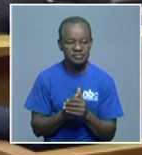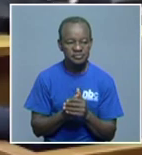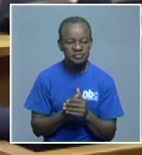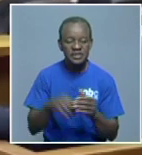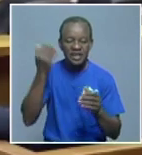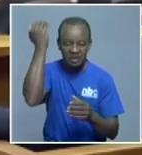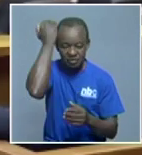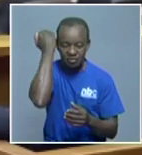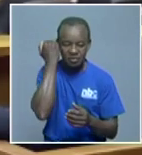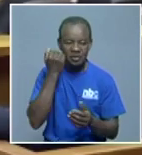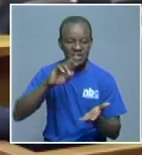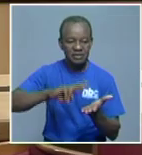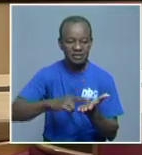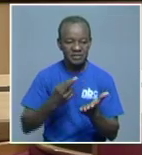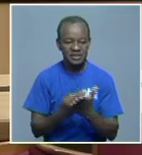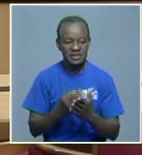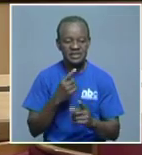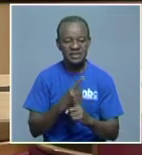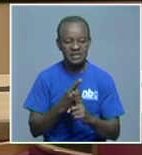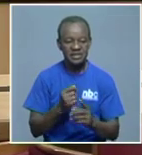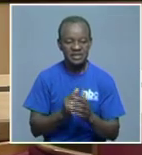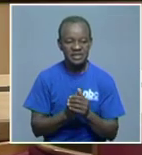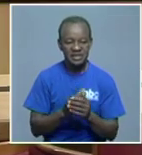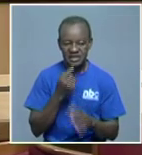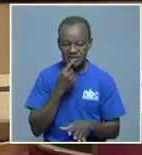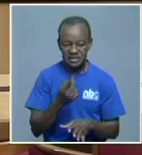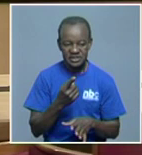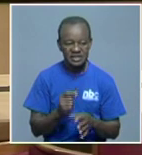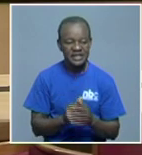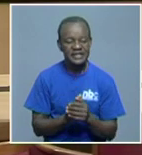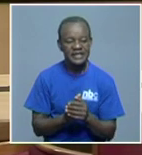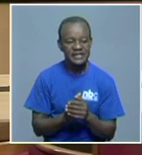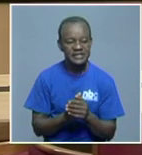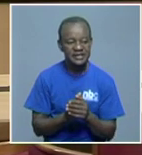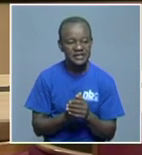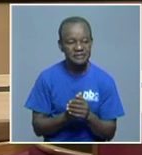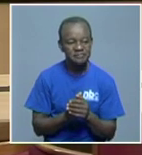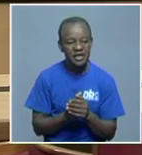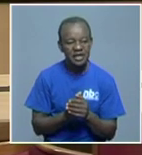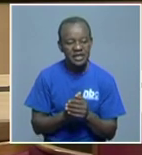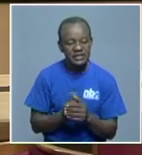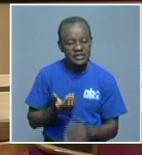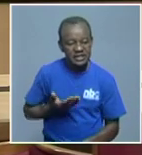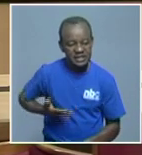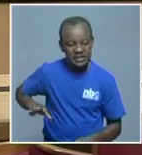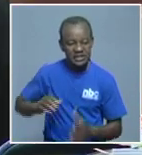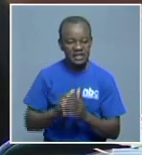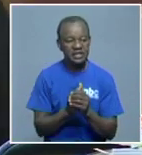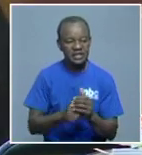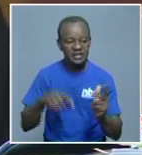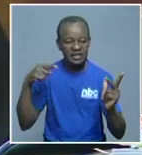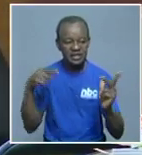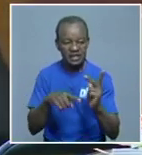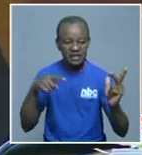actually the witness or Ricardo himself divulging in all other stories,